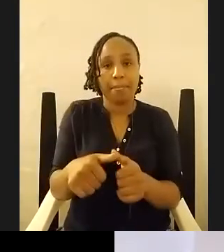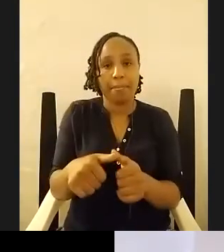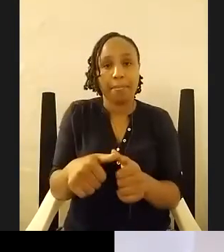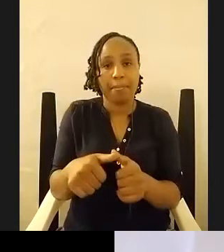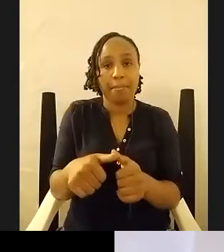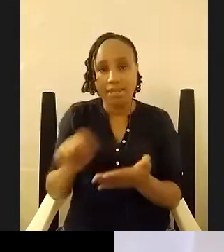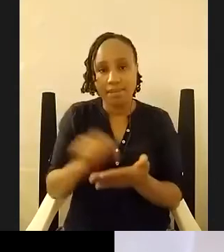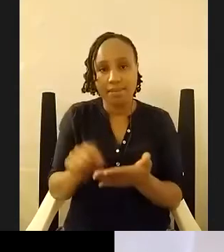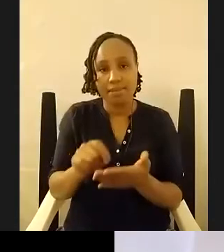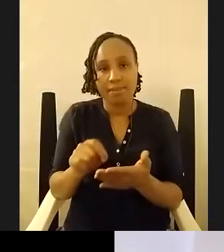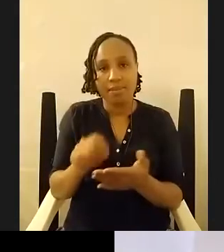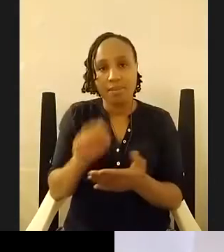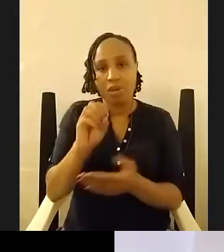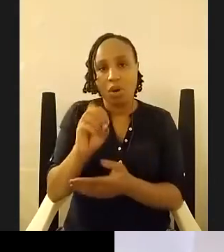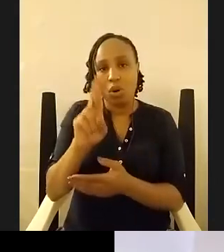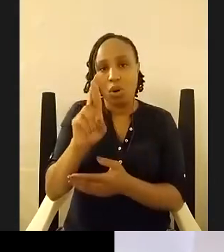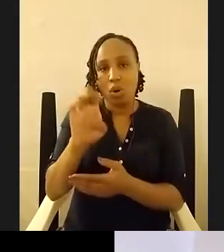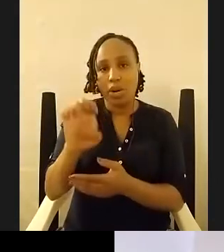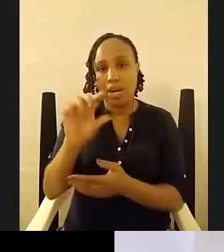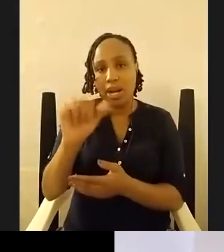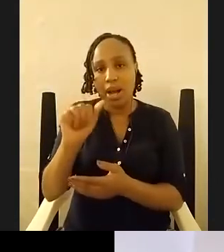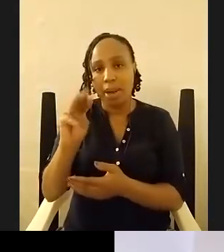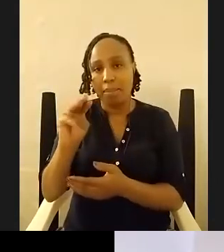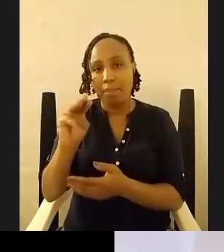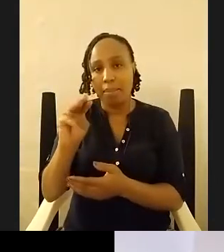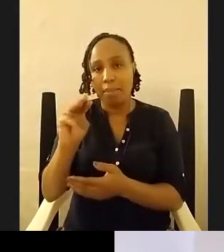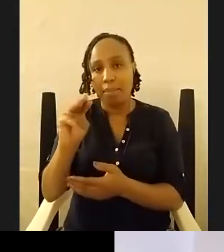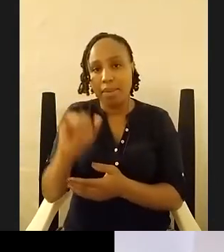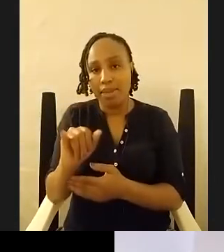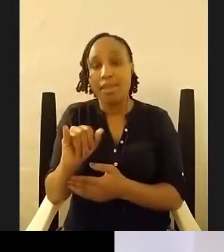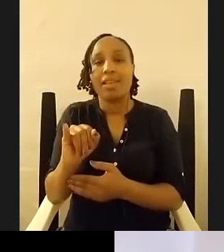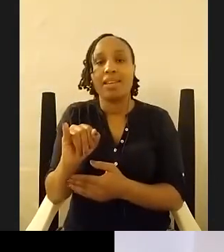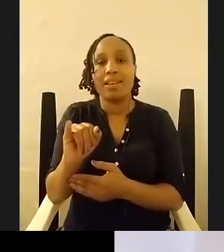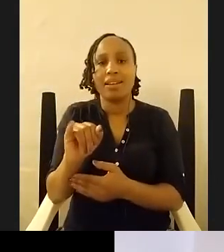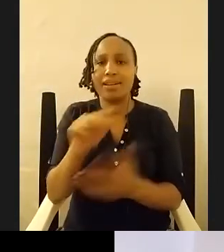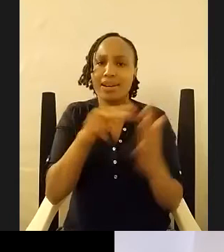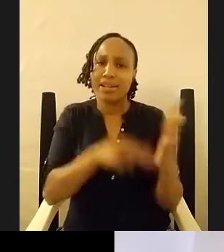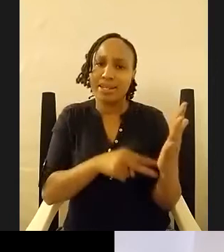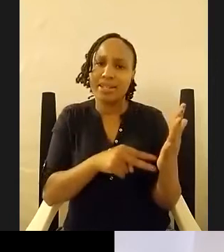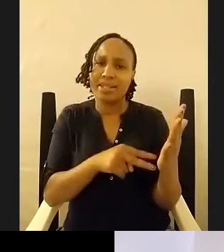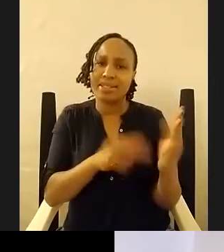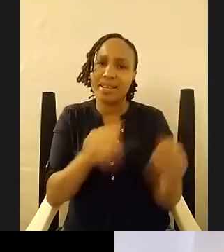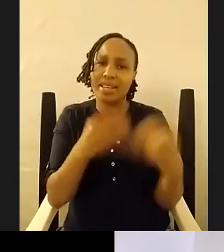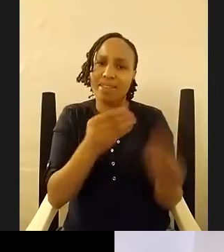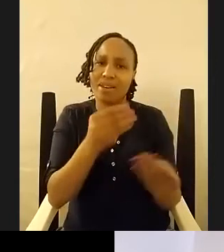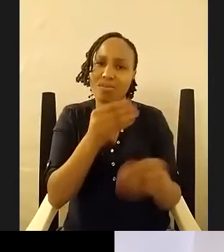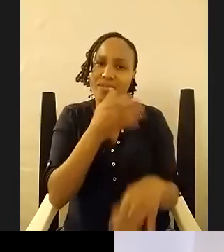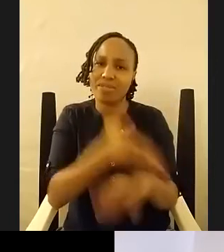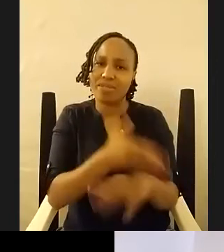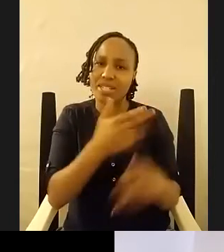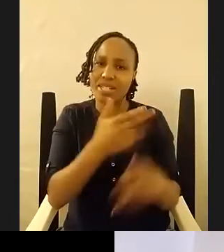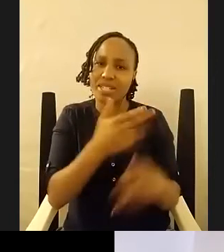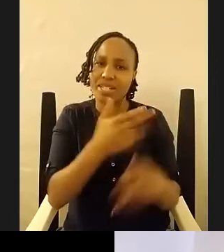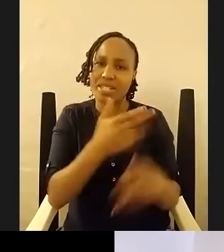i remember even reading even even reading the give of nicknames and it's kind of like yeah this is